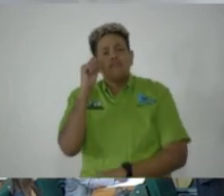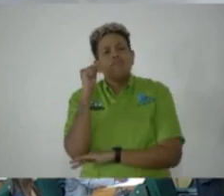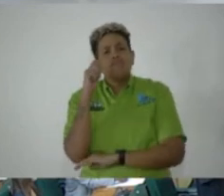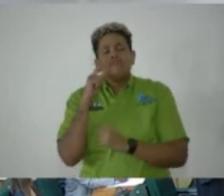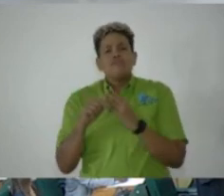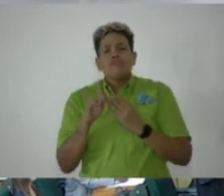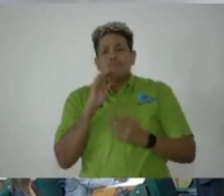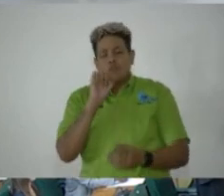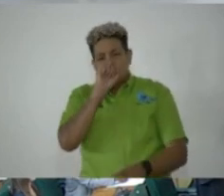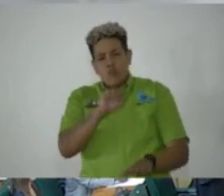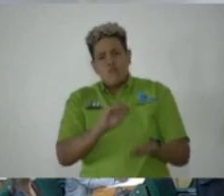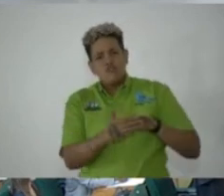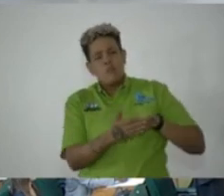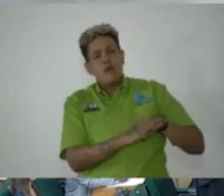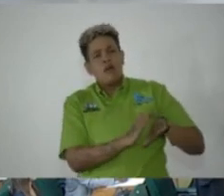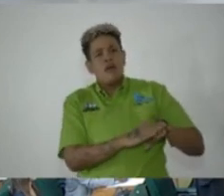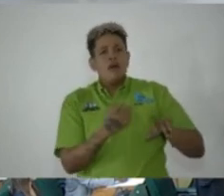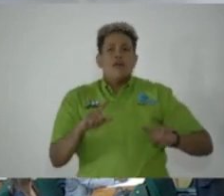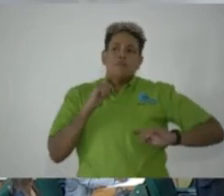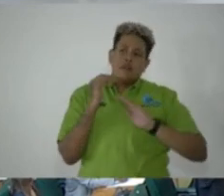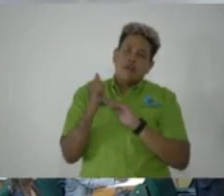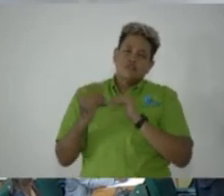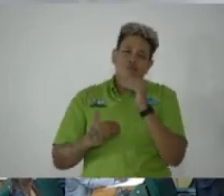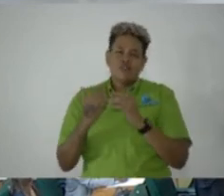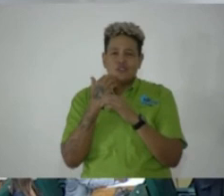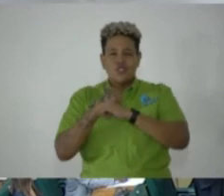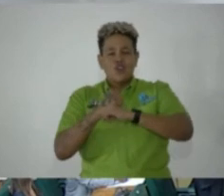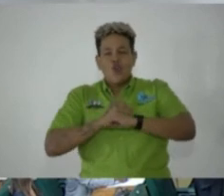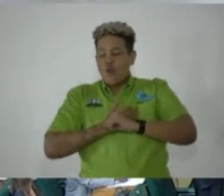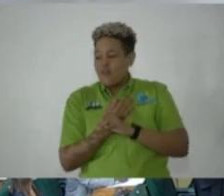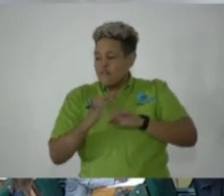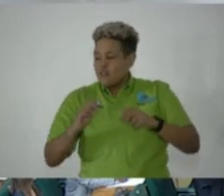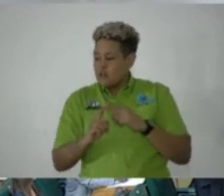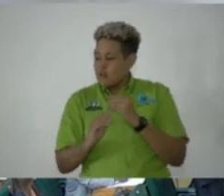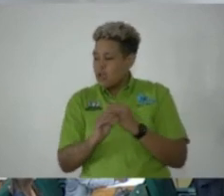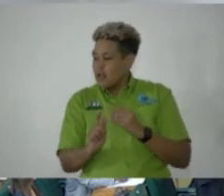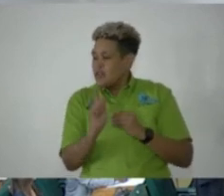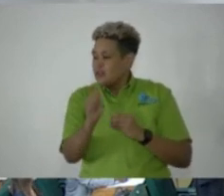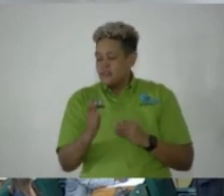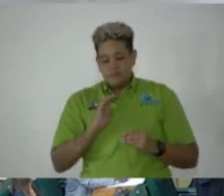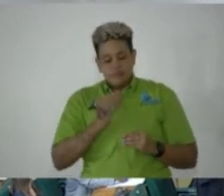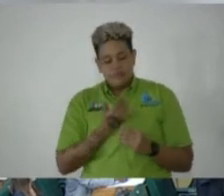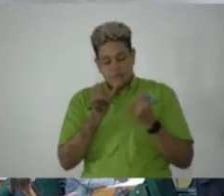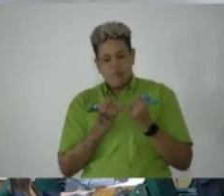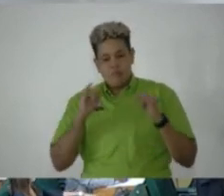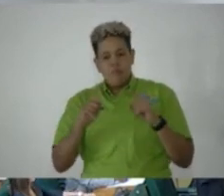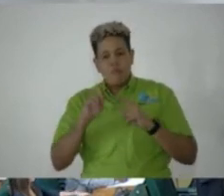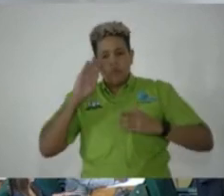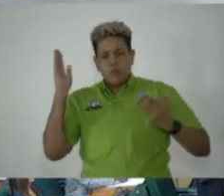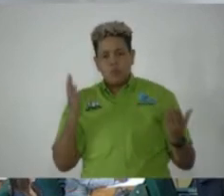patriotic zeal led the process to secure freedom and later our independence and brought